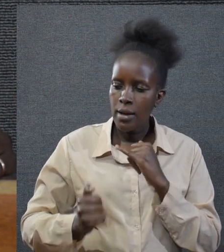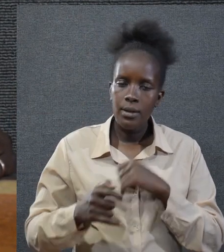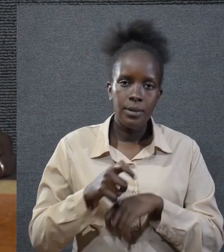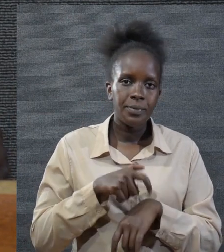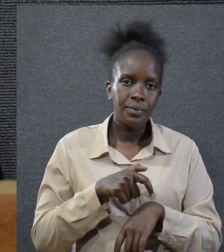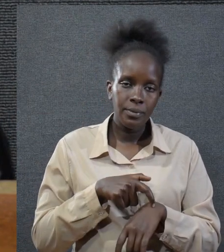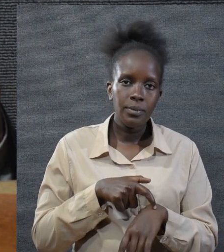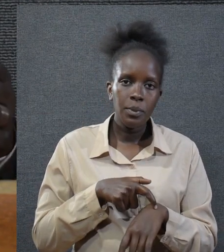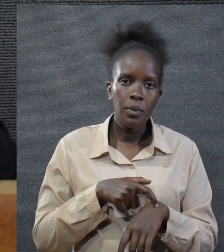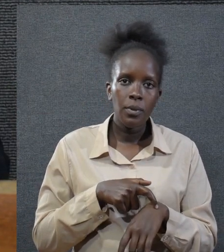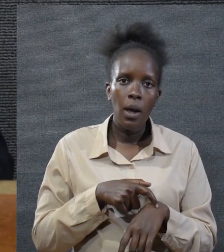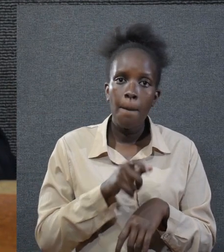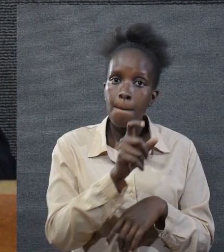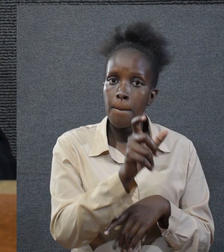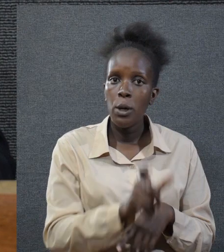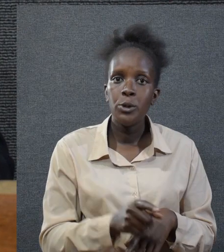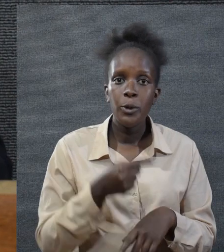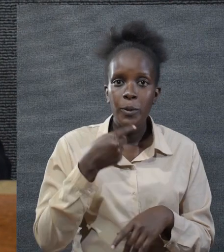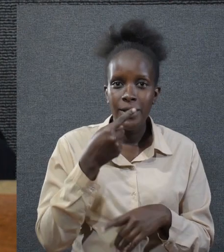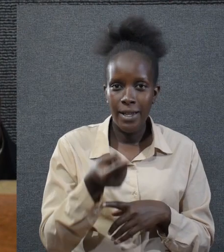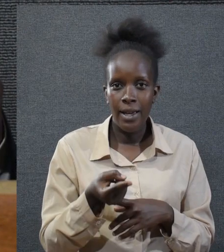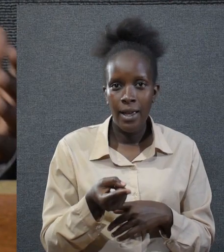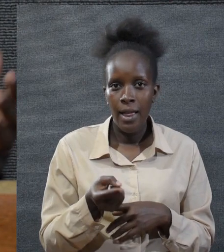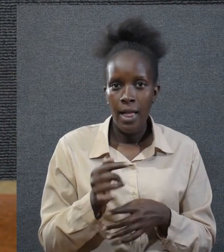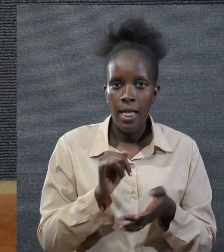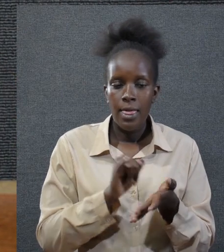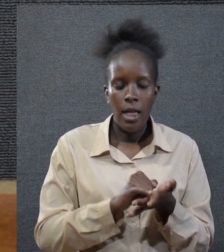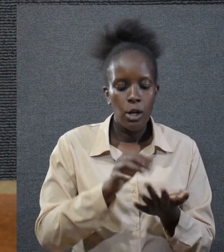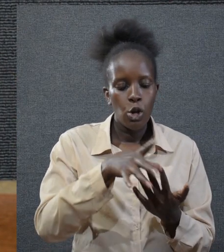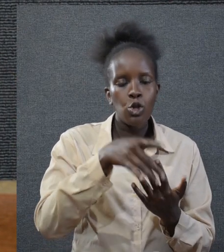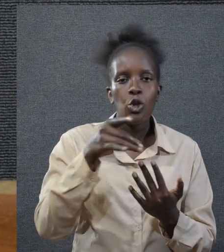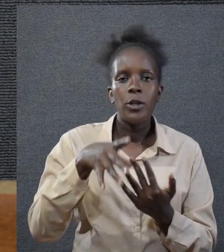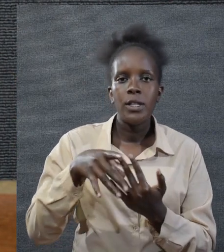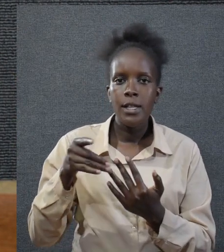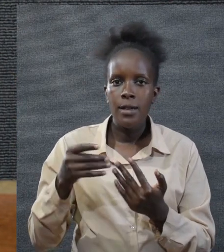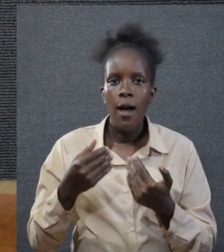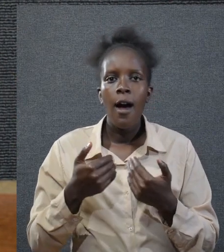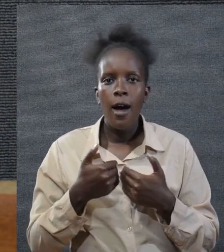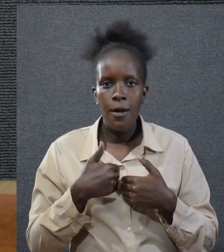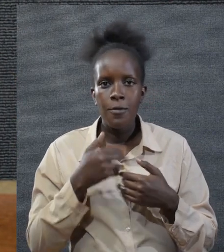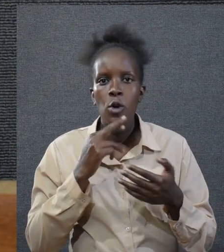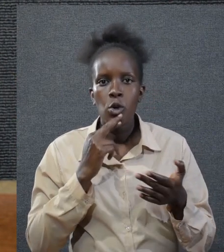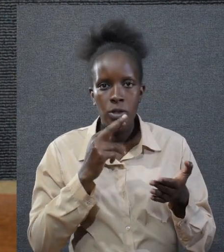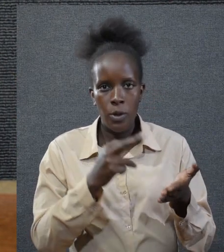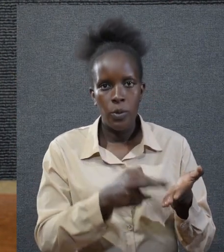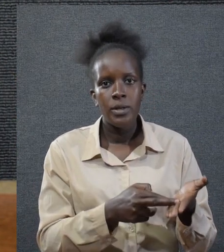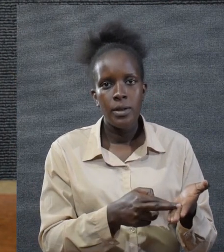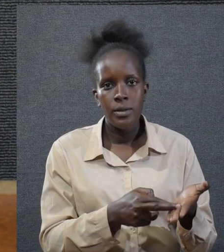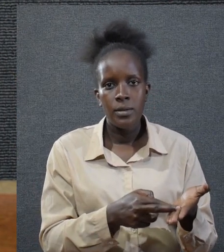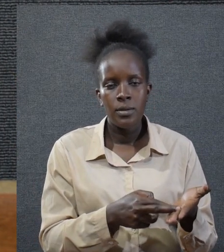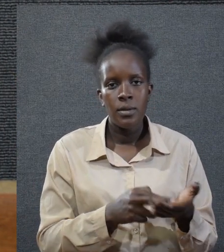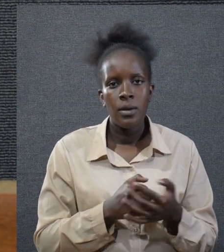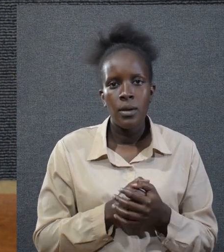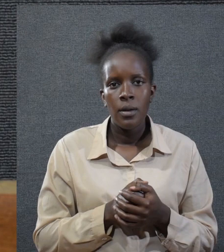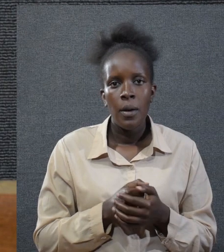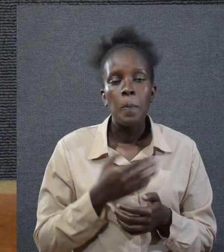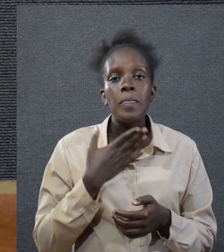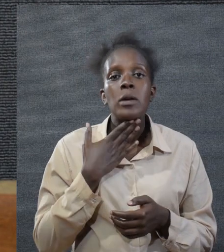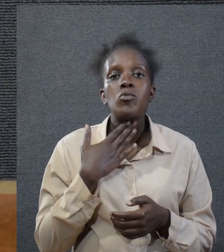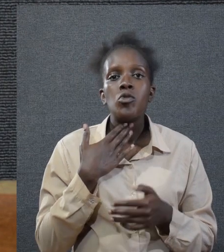the last time somebody was saying that choices has consequences.